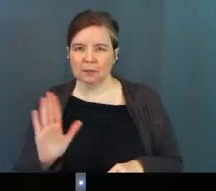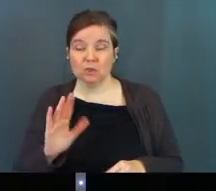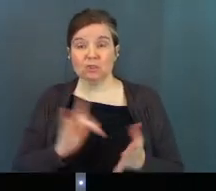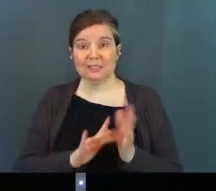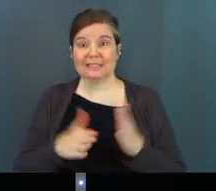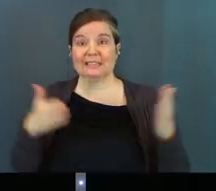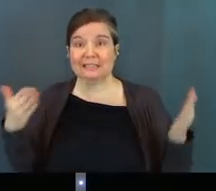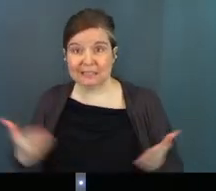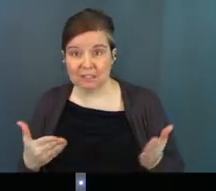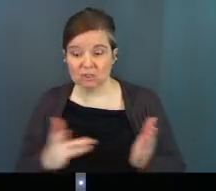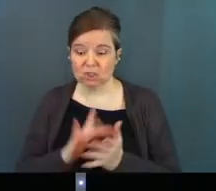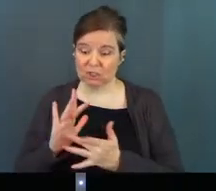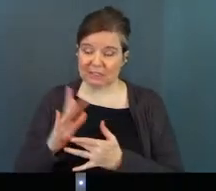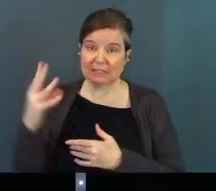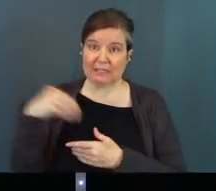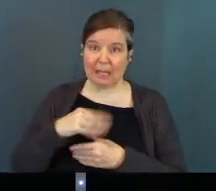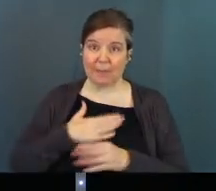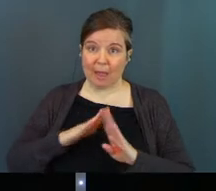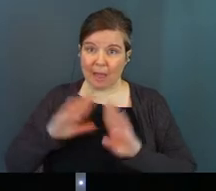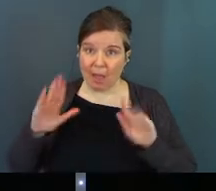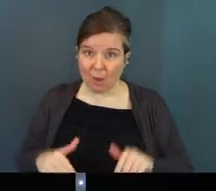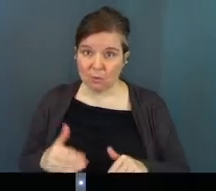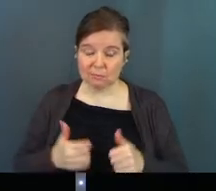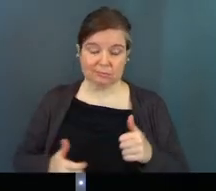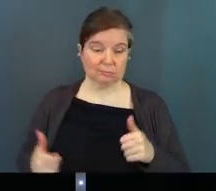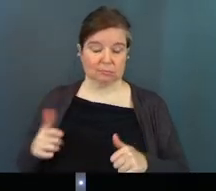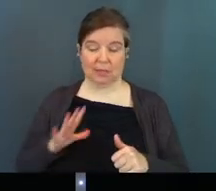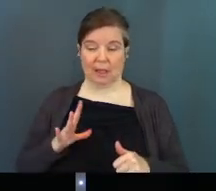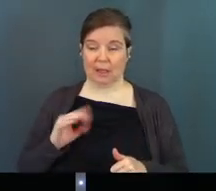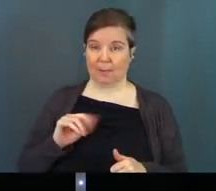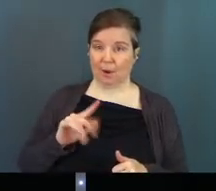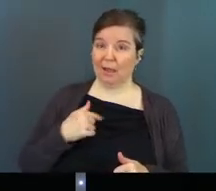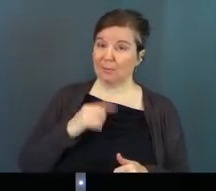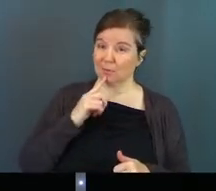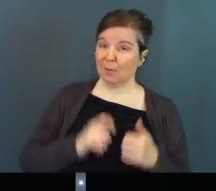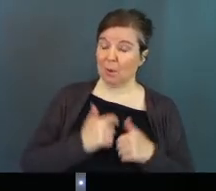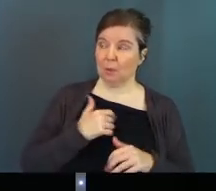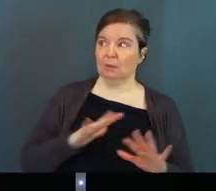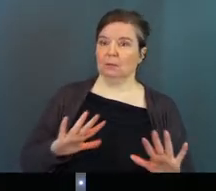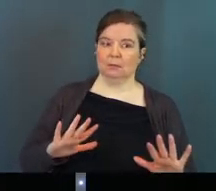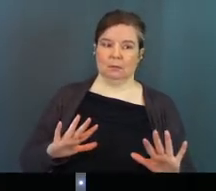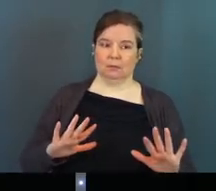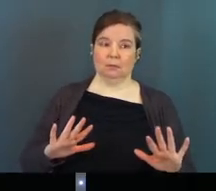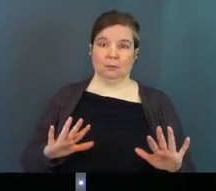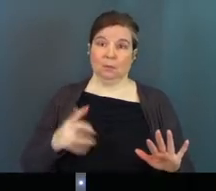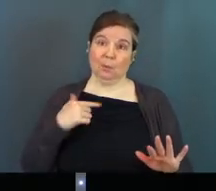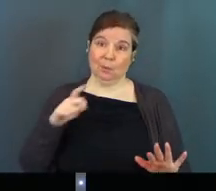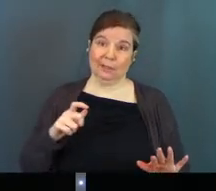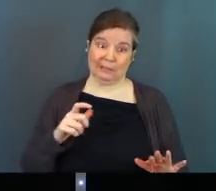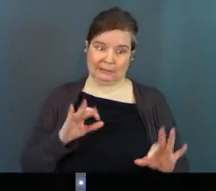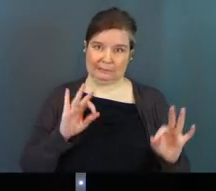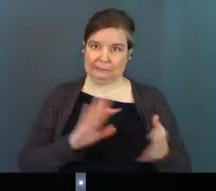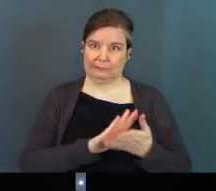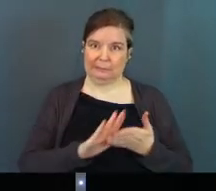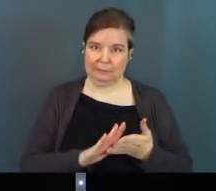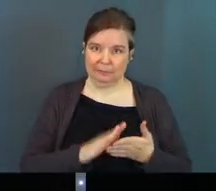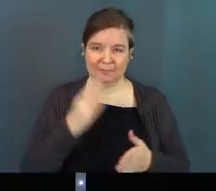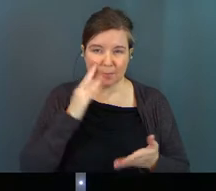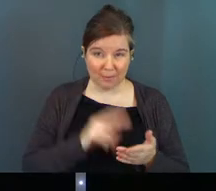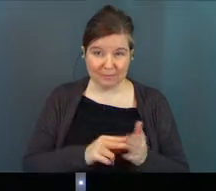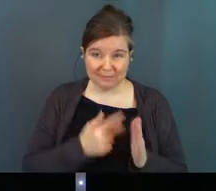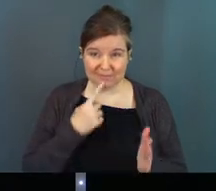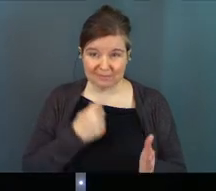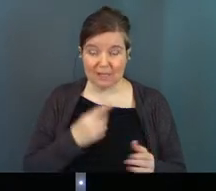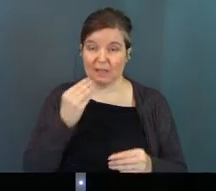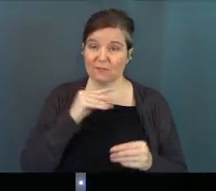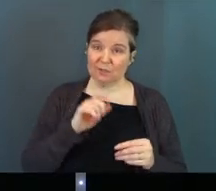Jesus is here. Jesus is in my house. And like Martha, I'm pretty sure most of us go, hey, we need to get spotless in here. You know what I'm saying?